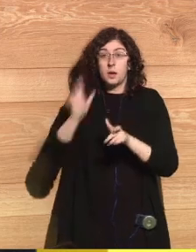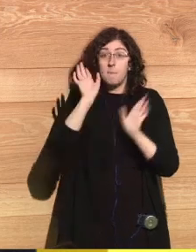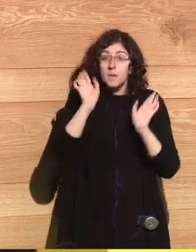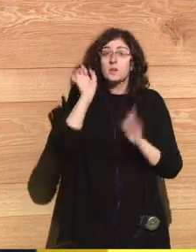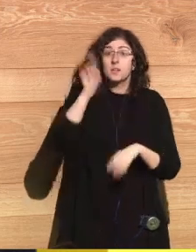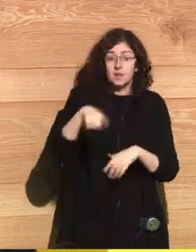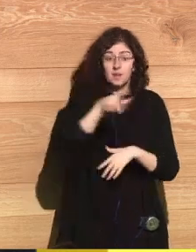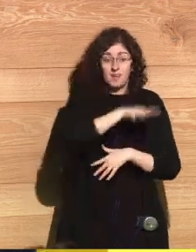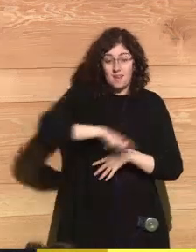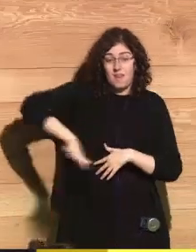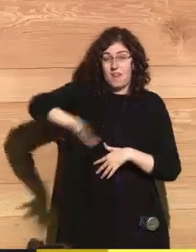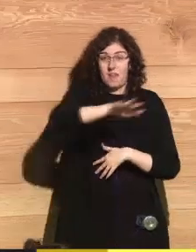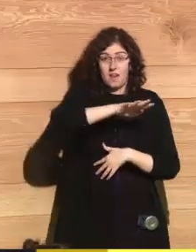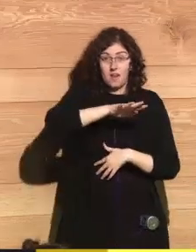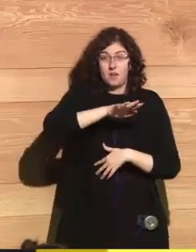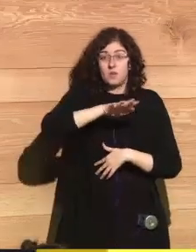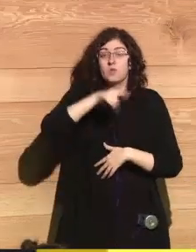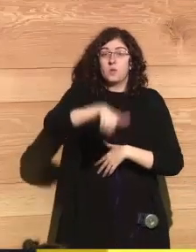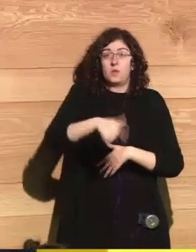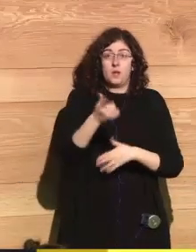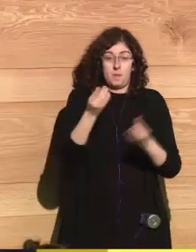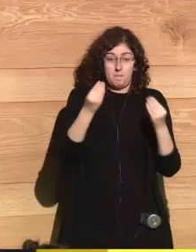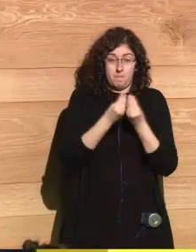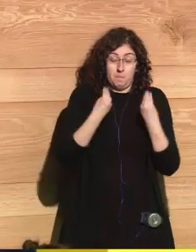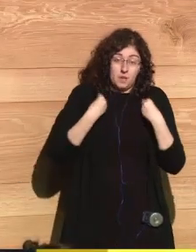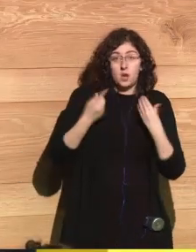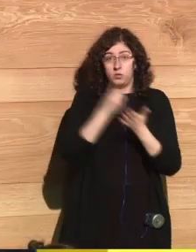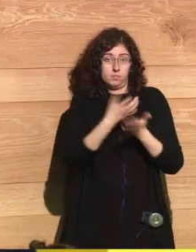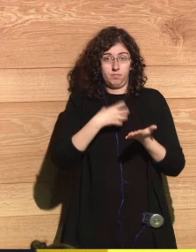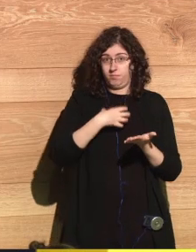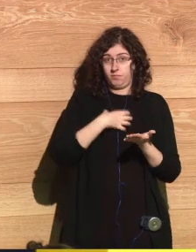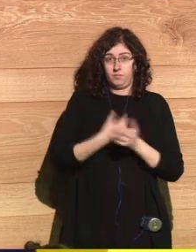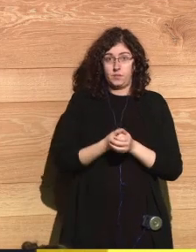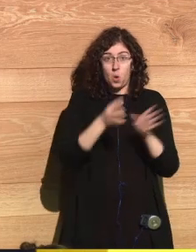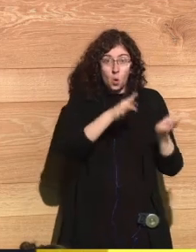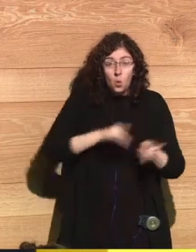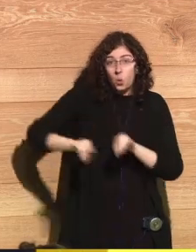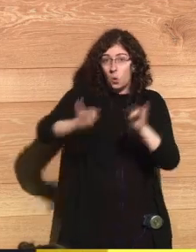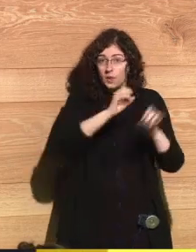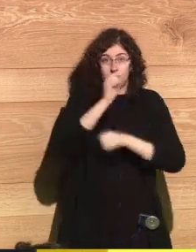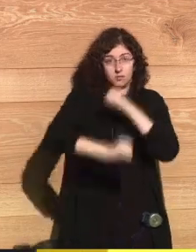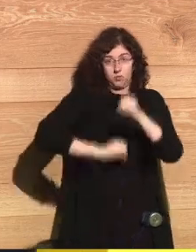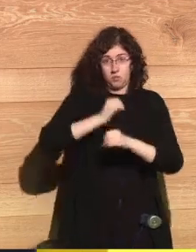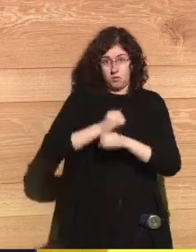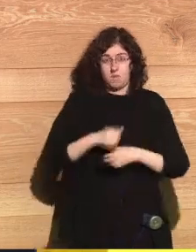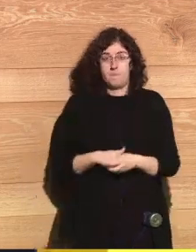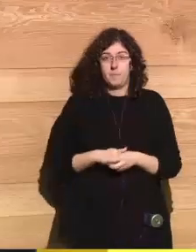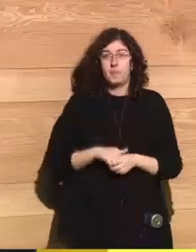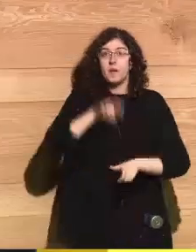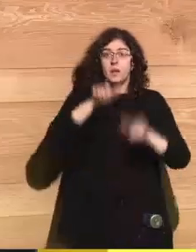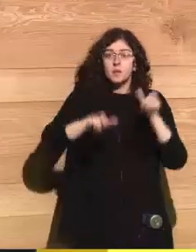and injure people, but that area becomes an area that cannot be inhabited, becomes a nuclear desert.